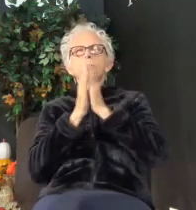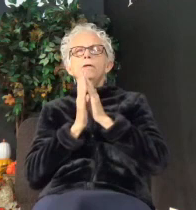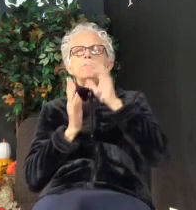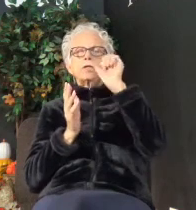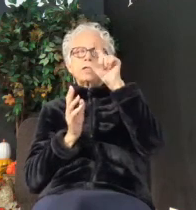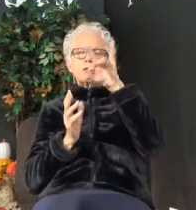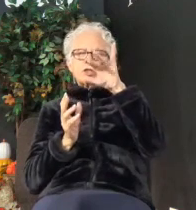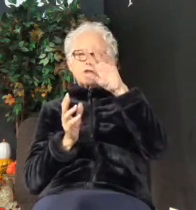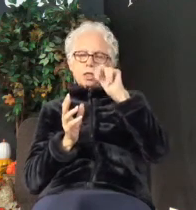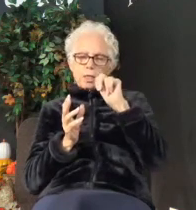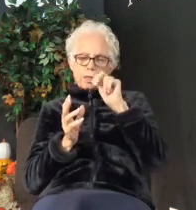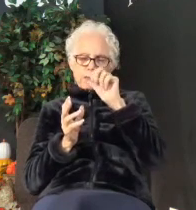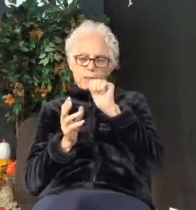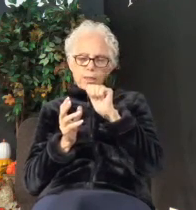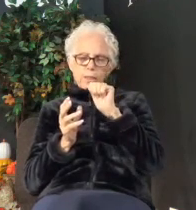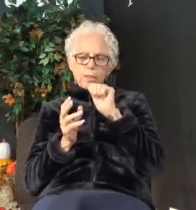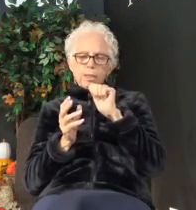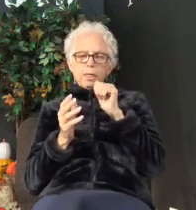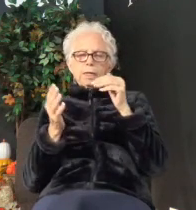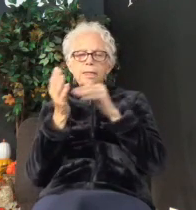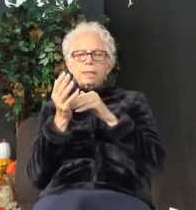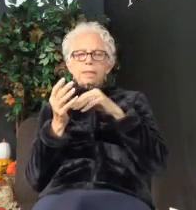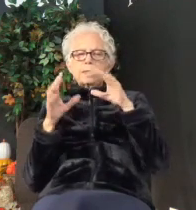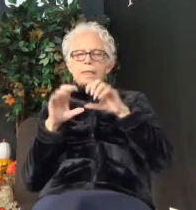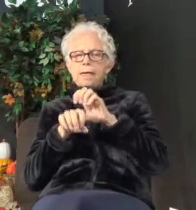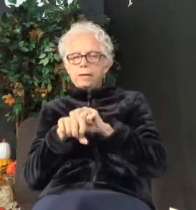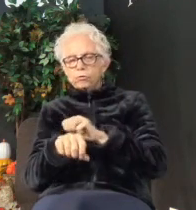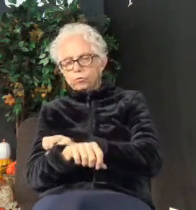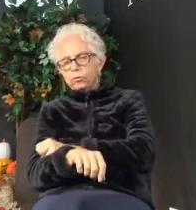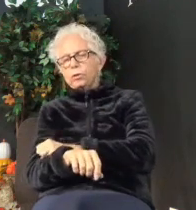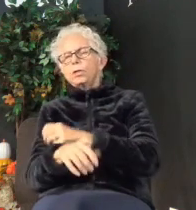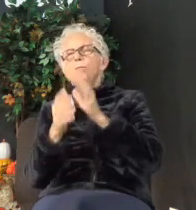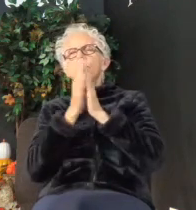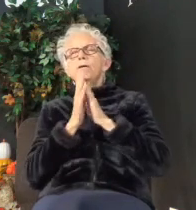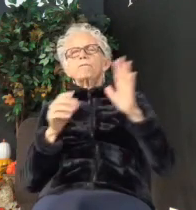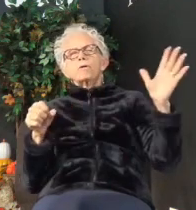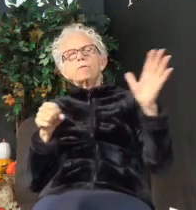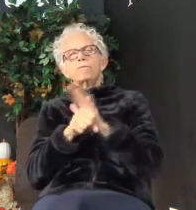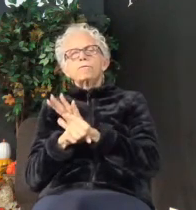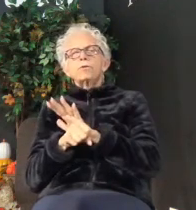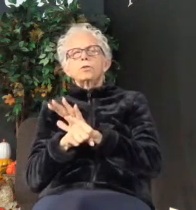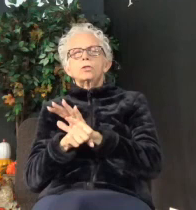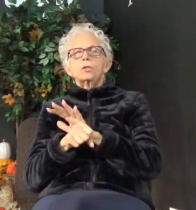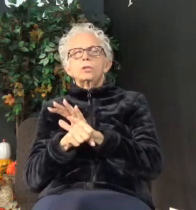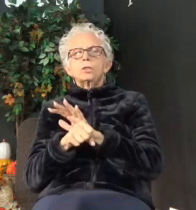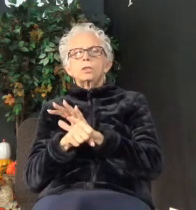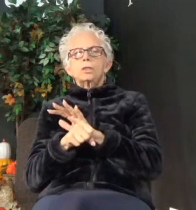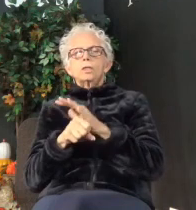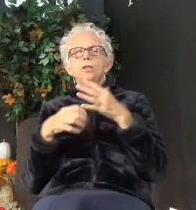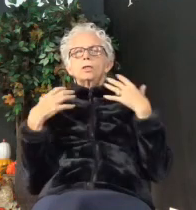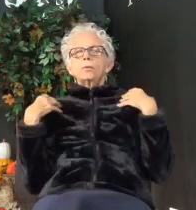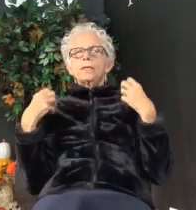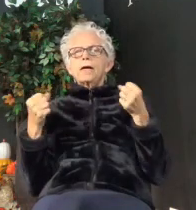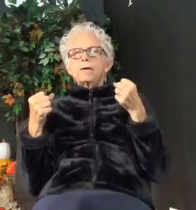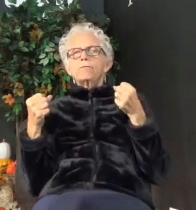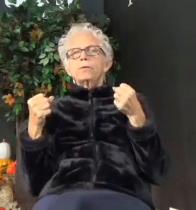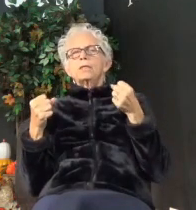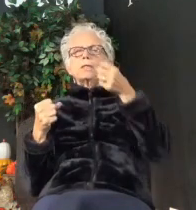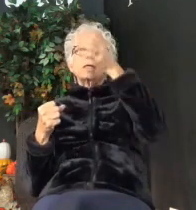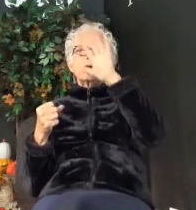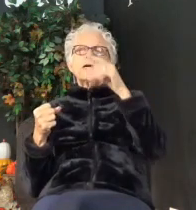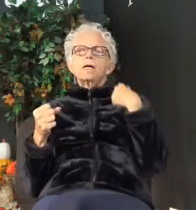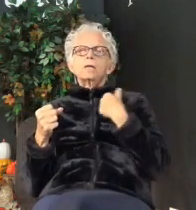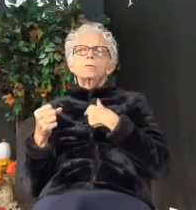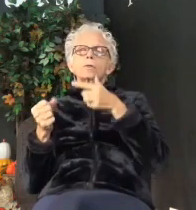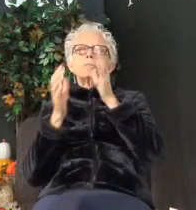We continue to pray against cancer. We pray for a full and complete recovery for her. God, we just, we pray